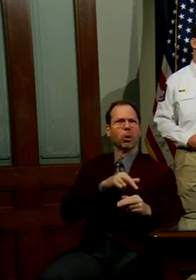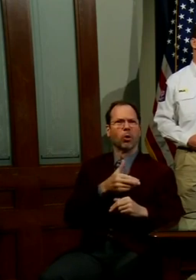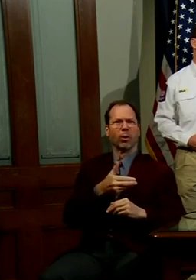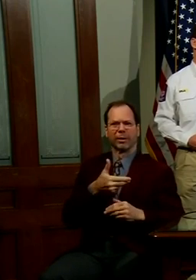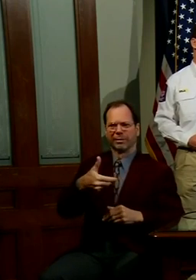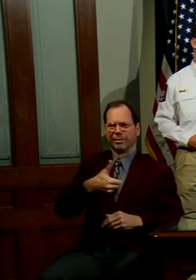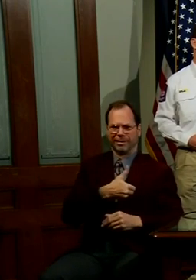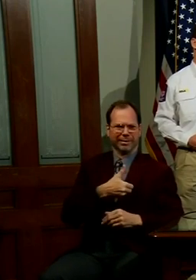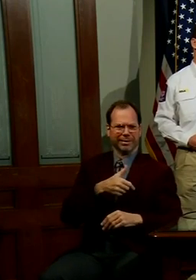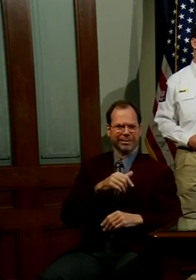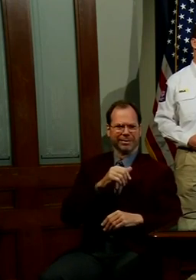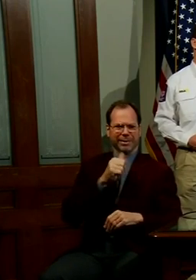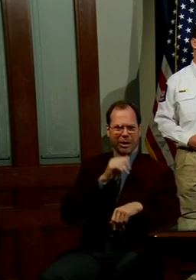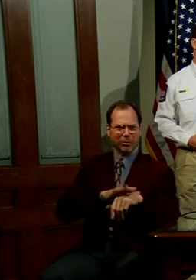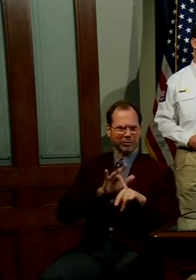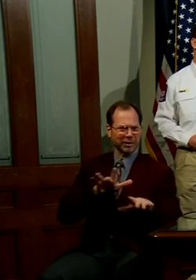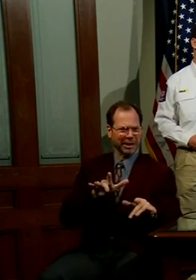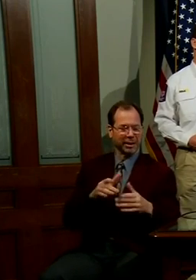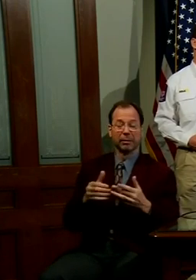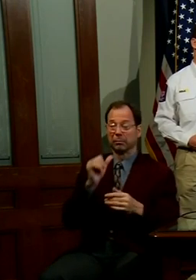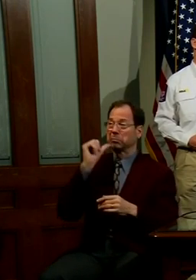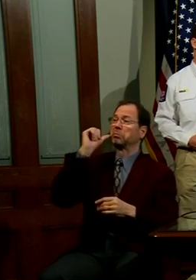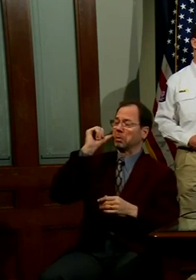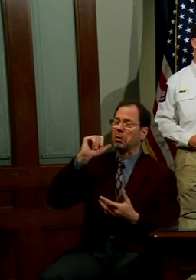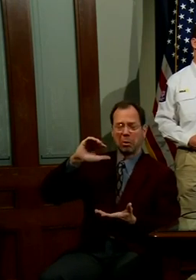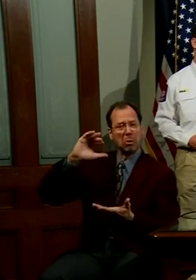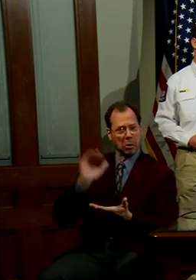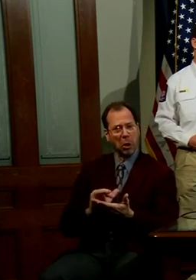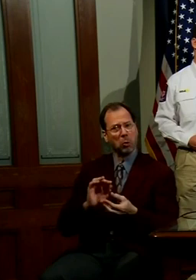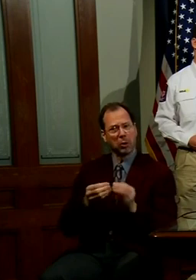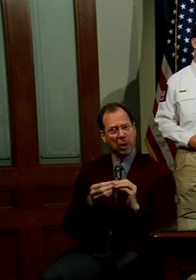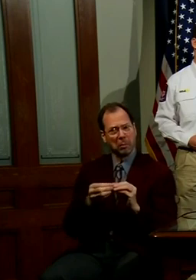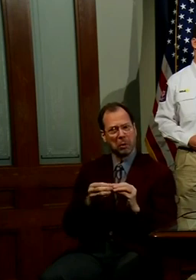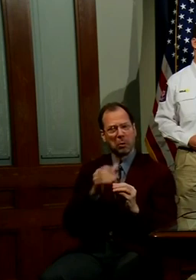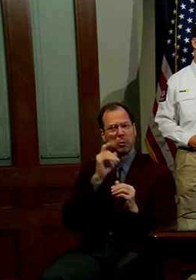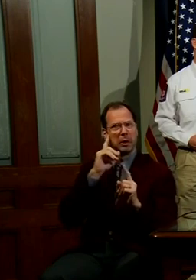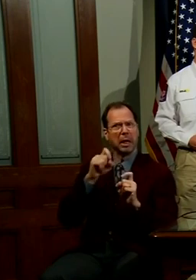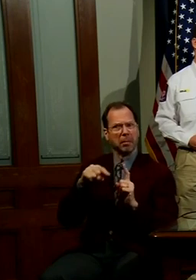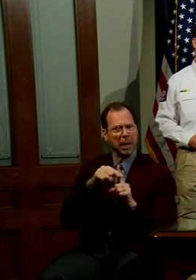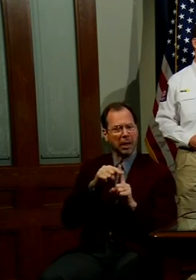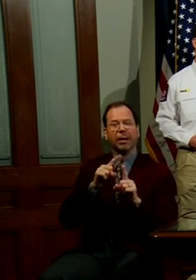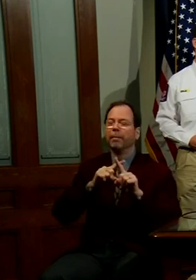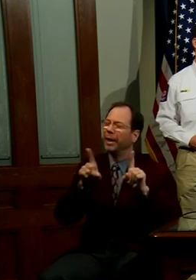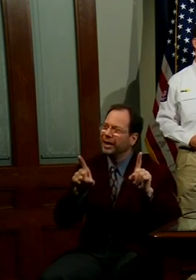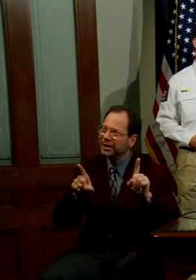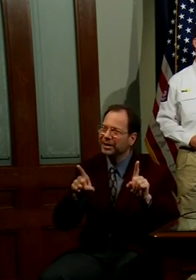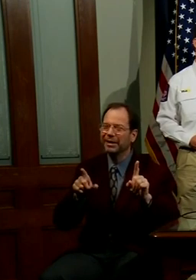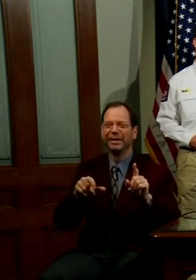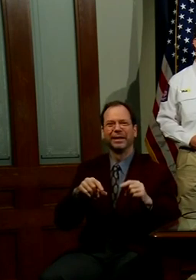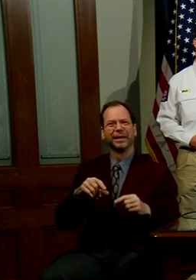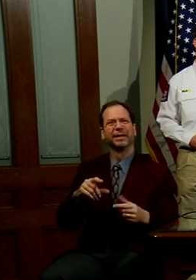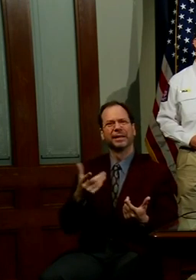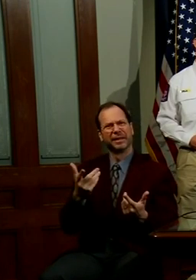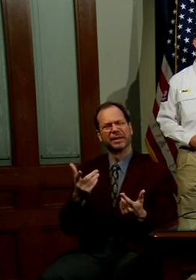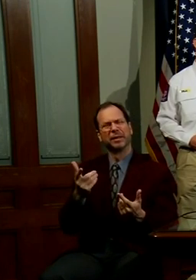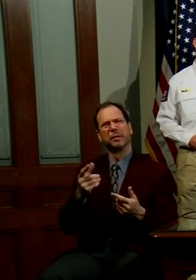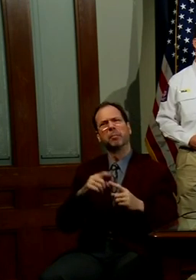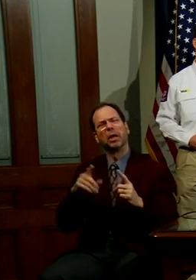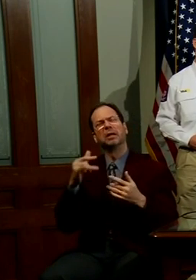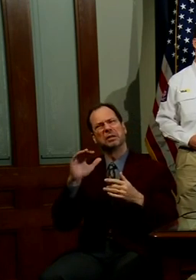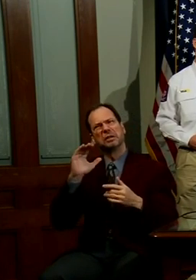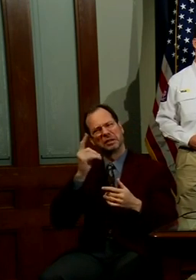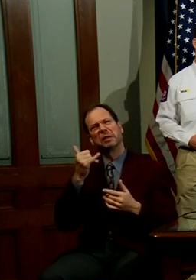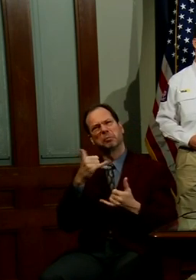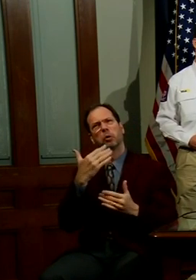So Sunday, yesterday, was lower in the number of people testing positive. However, it still sets a good trend